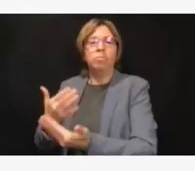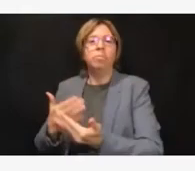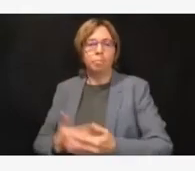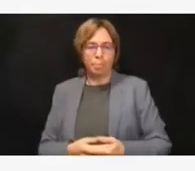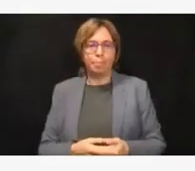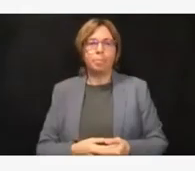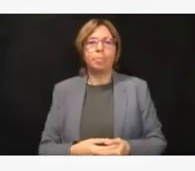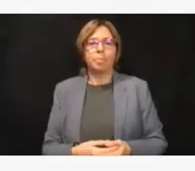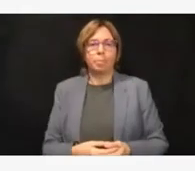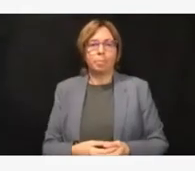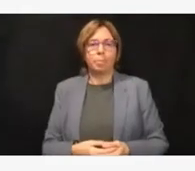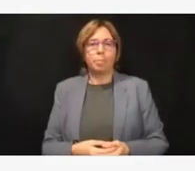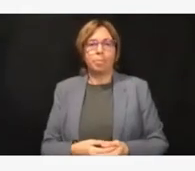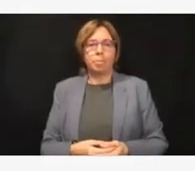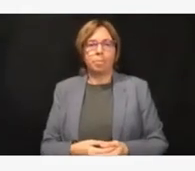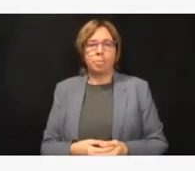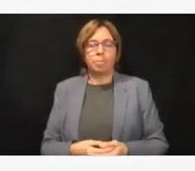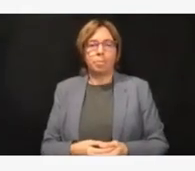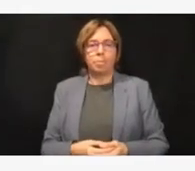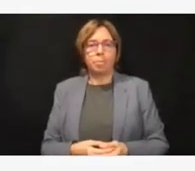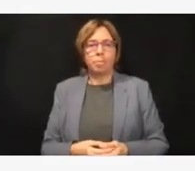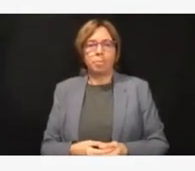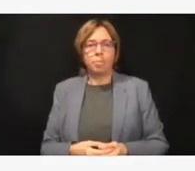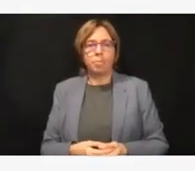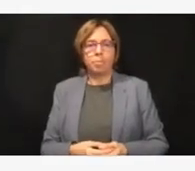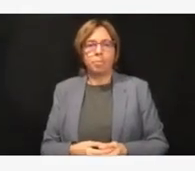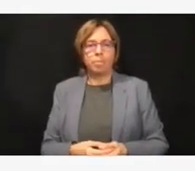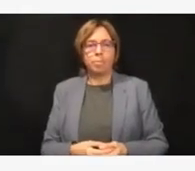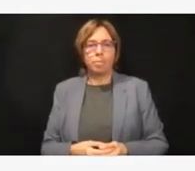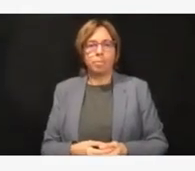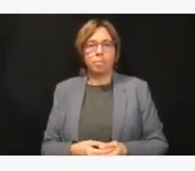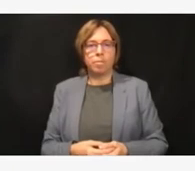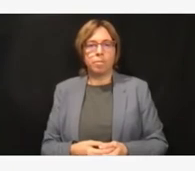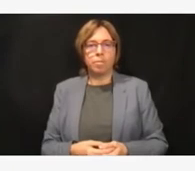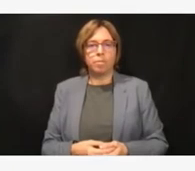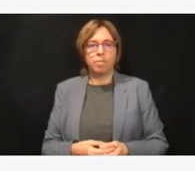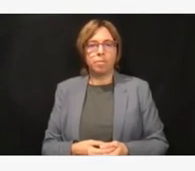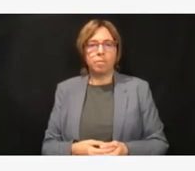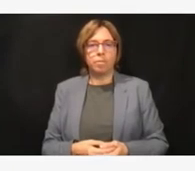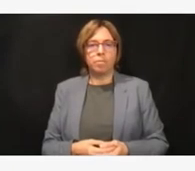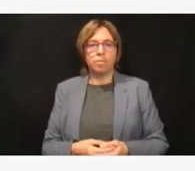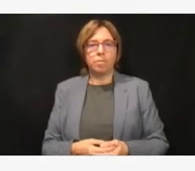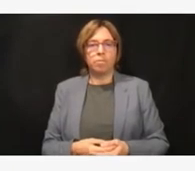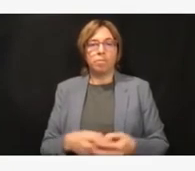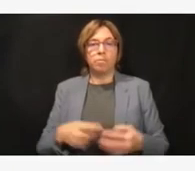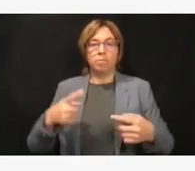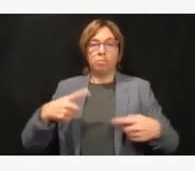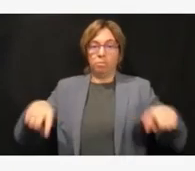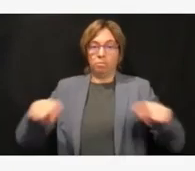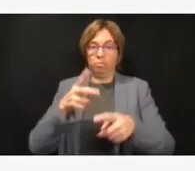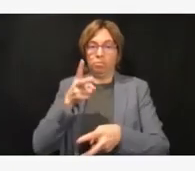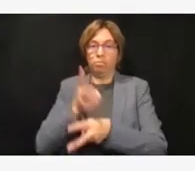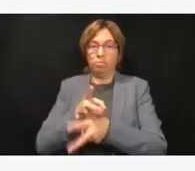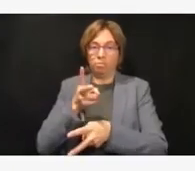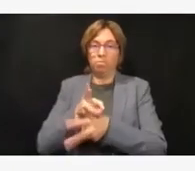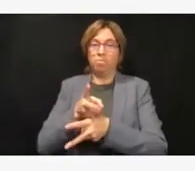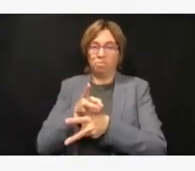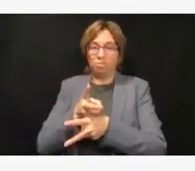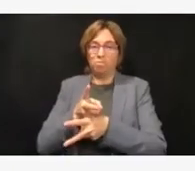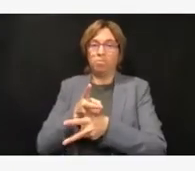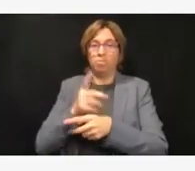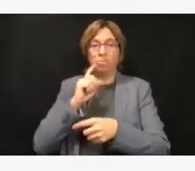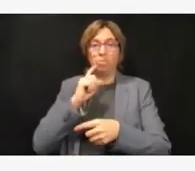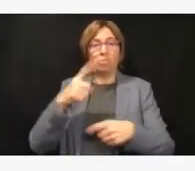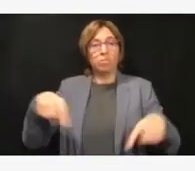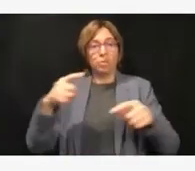our portion of the state without having to make a this-for-that care decision, meaning we